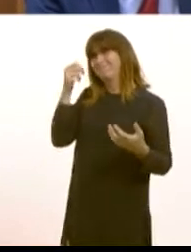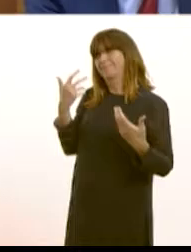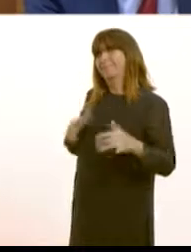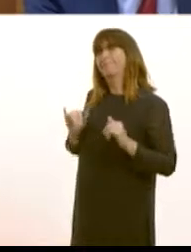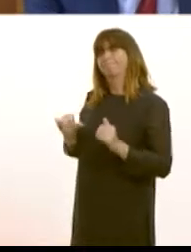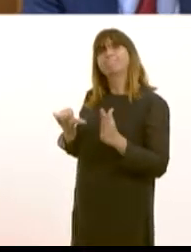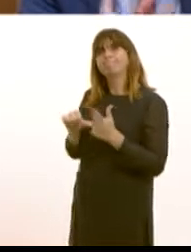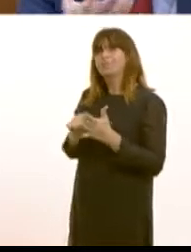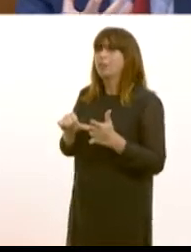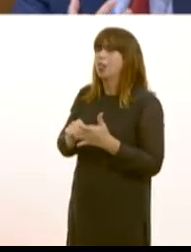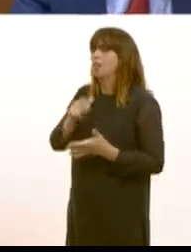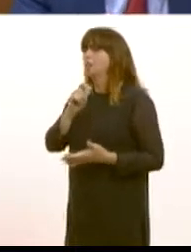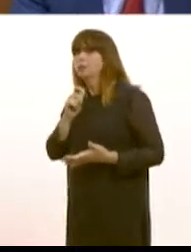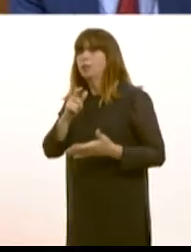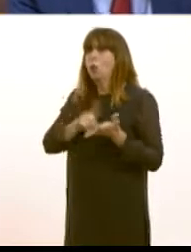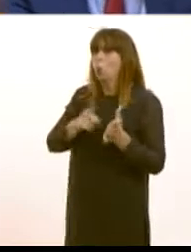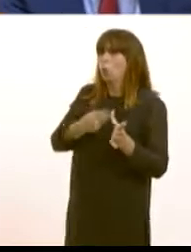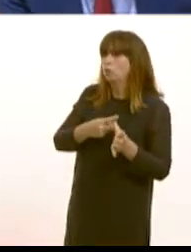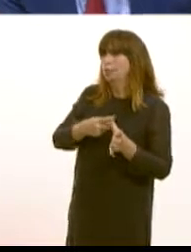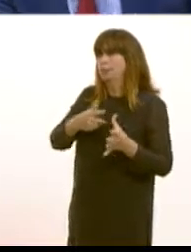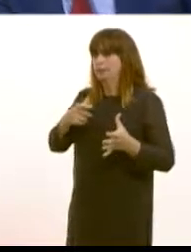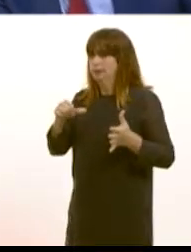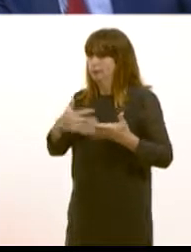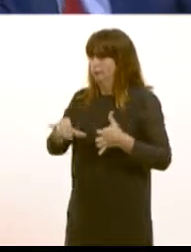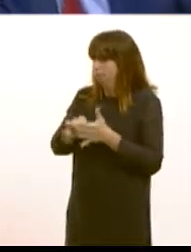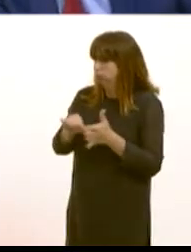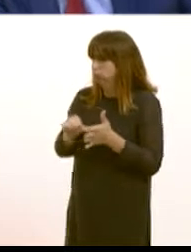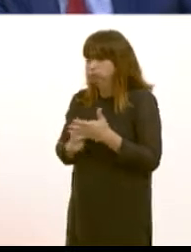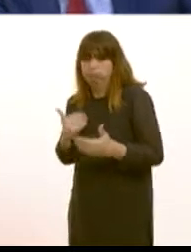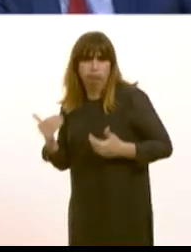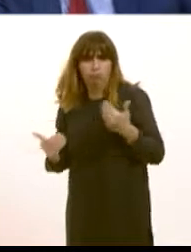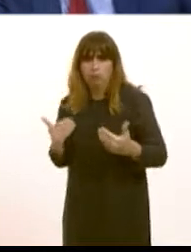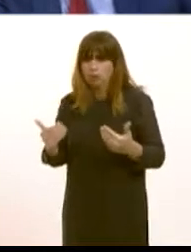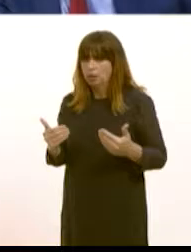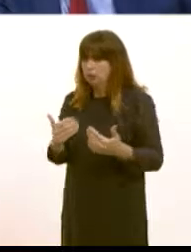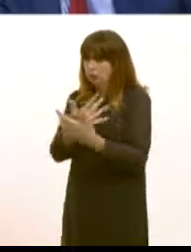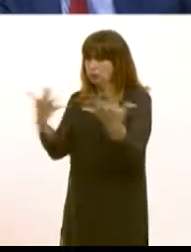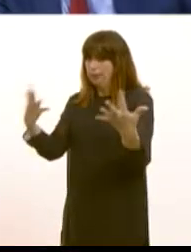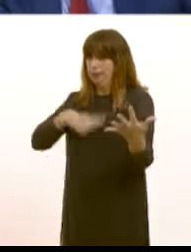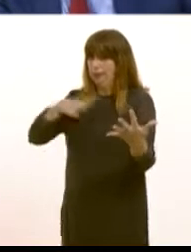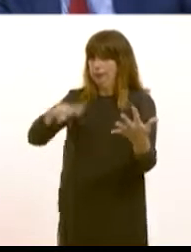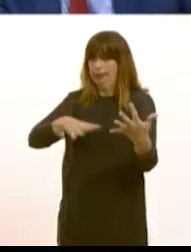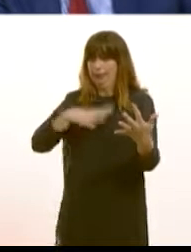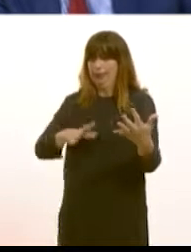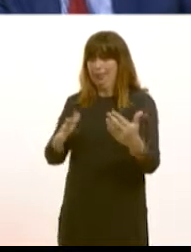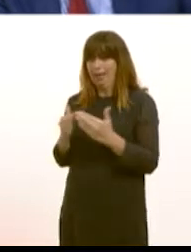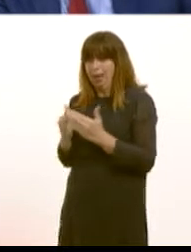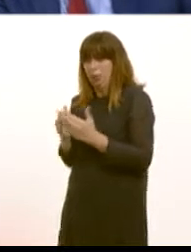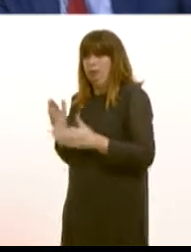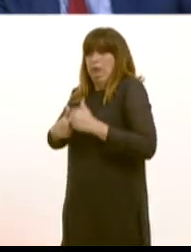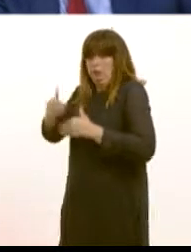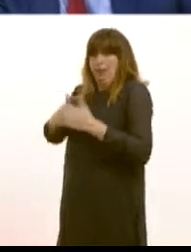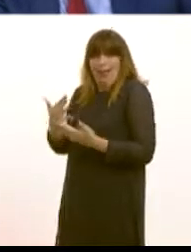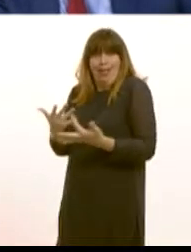they're very difficult decisions for local authorities in terms of where how they meet that demand locally in terms of housing